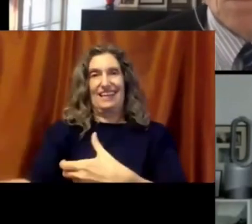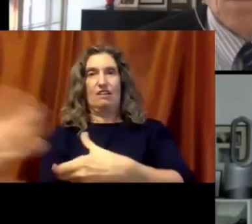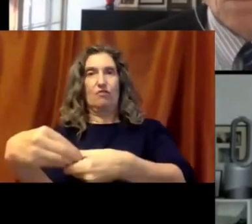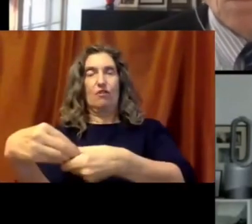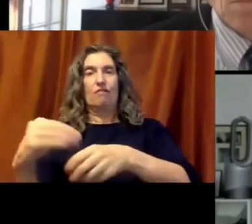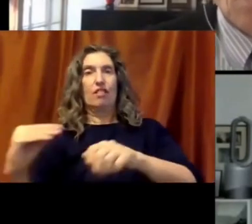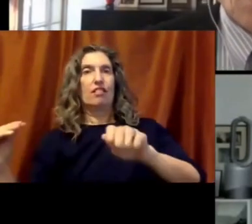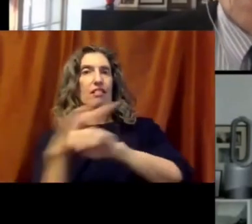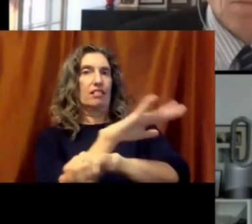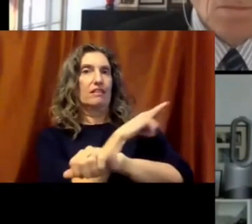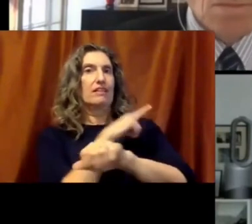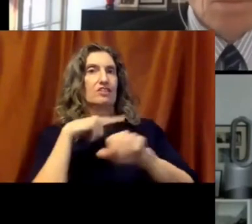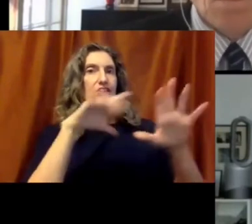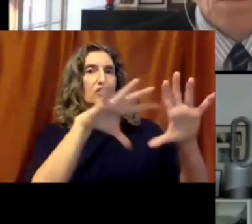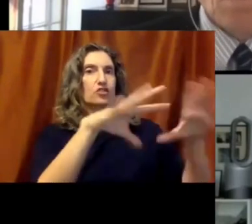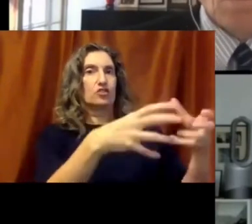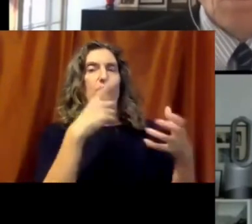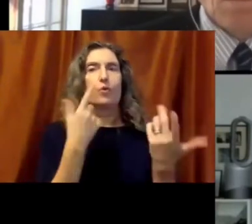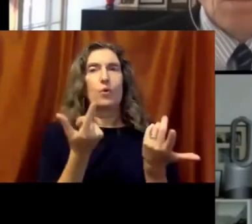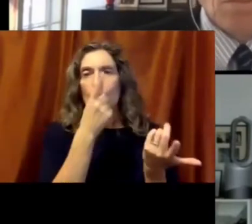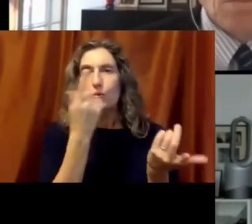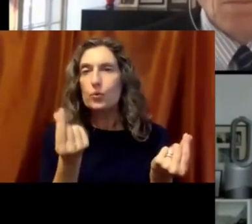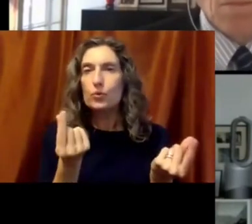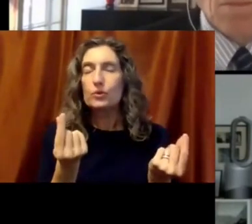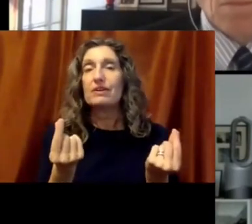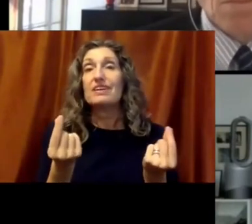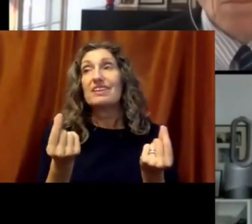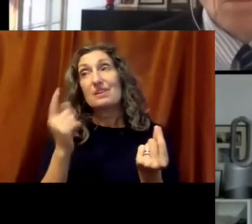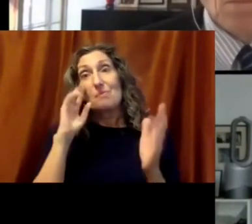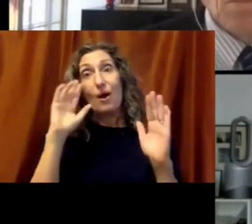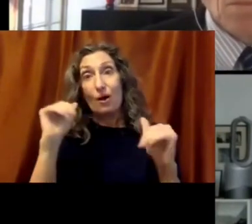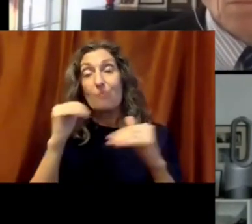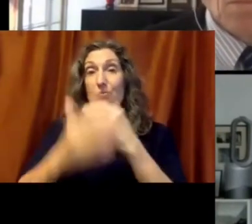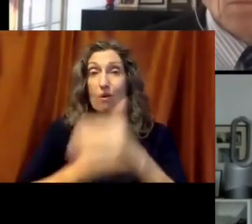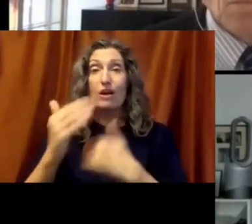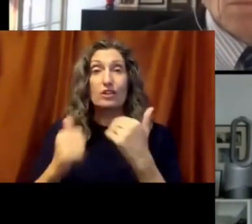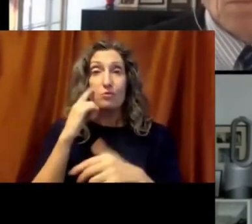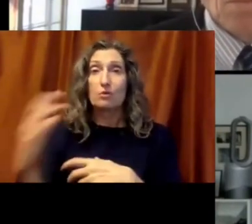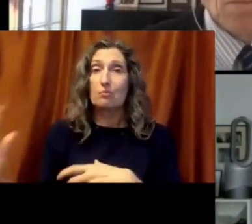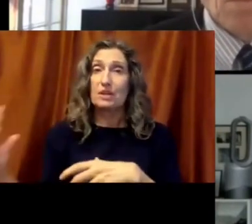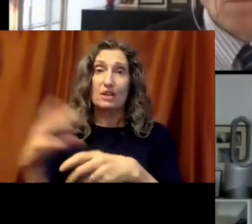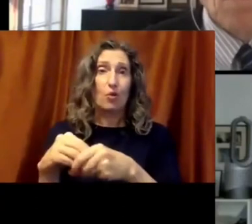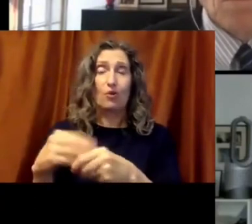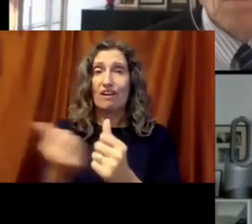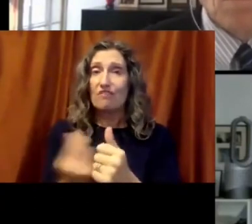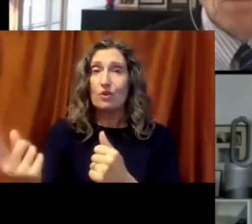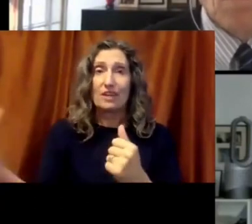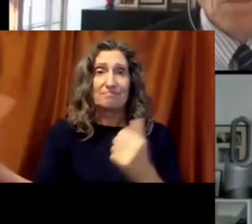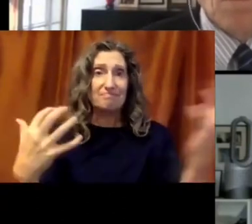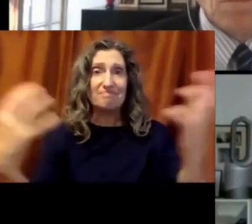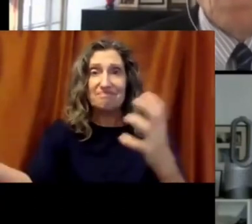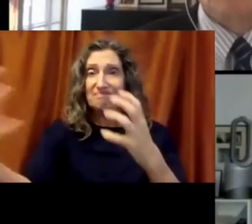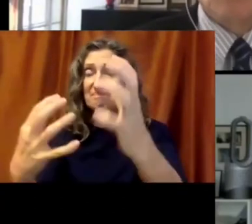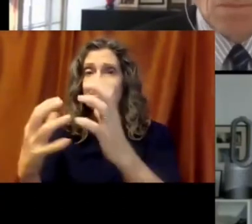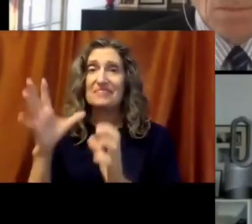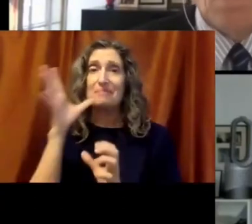think will be a very inclusive process where the people and the parents and the teachers of Minnesota will have direct input with their legislators